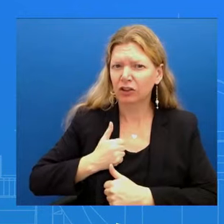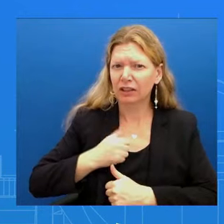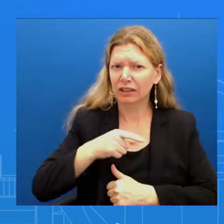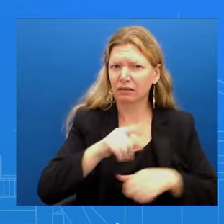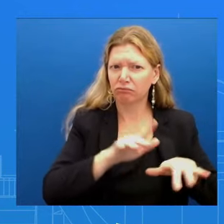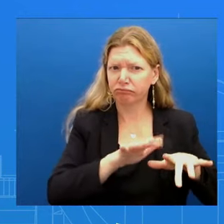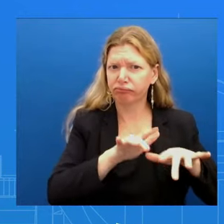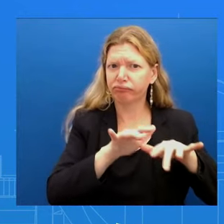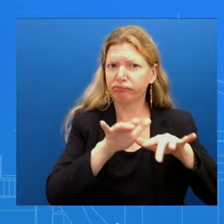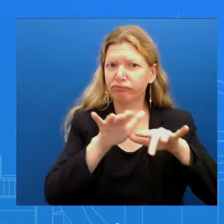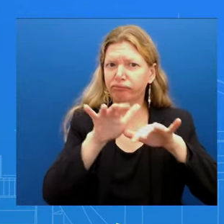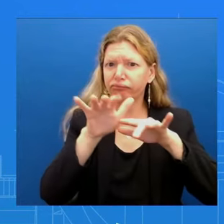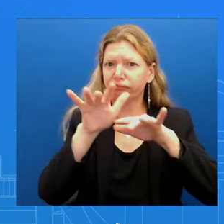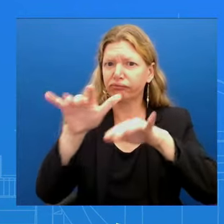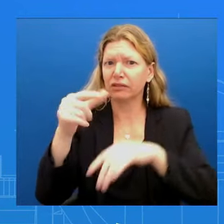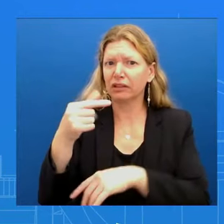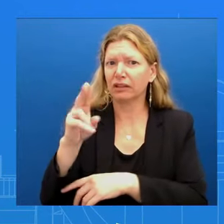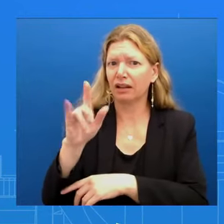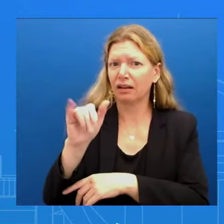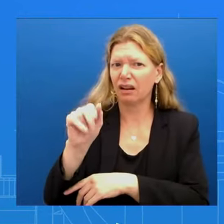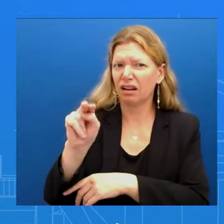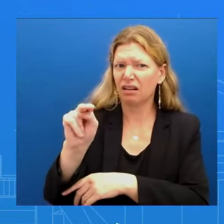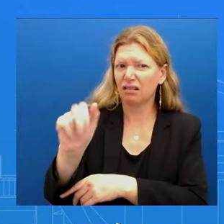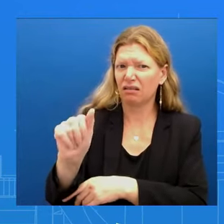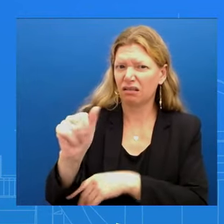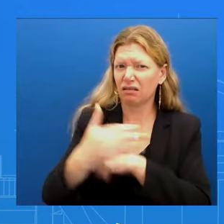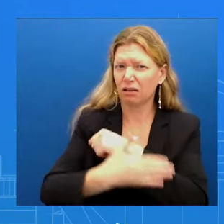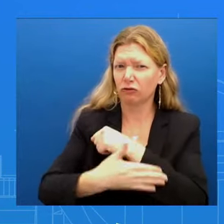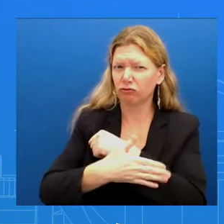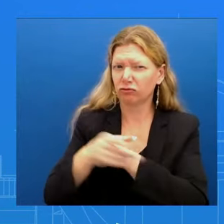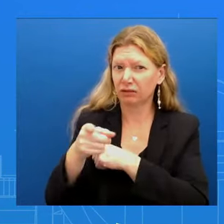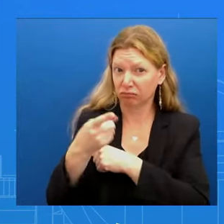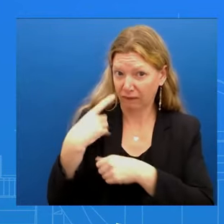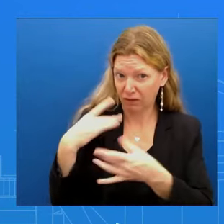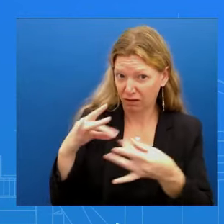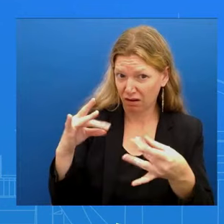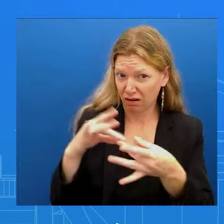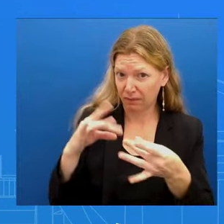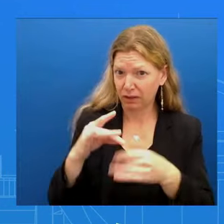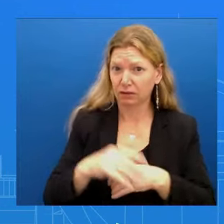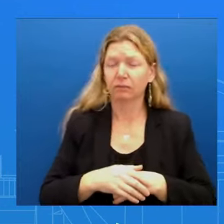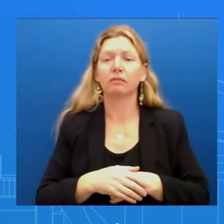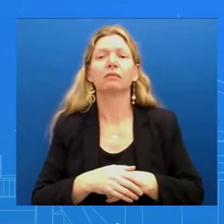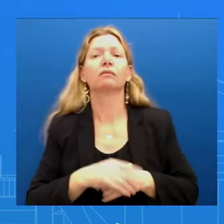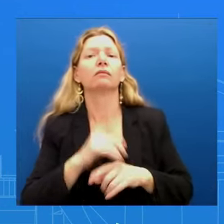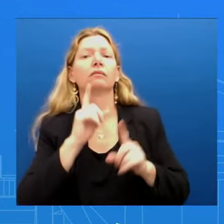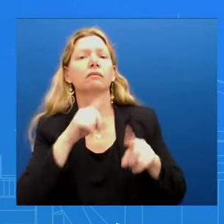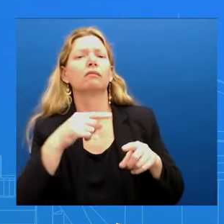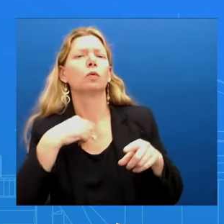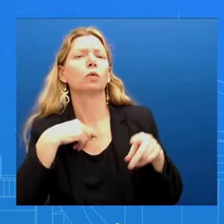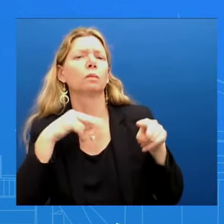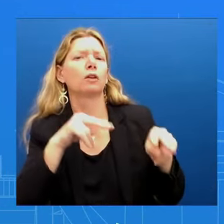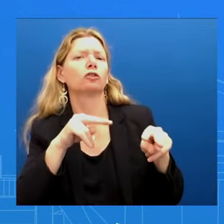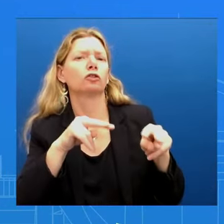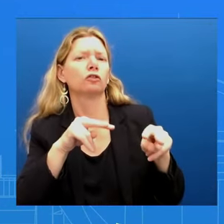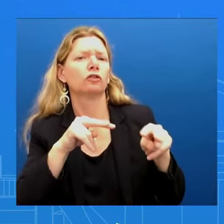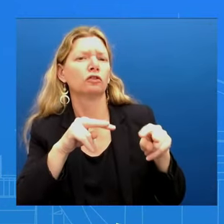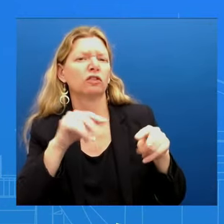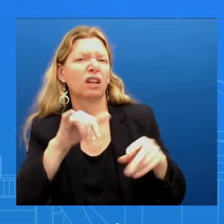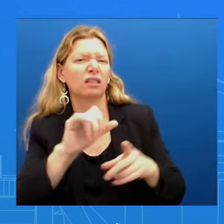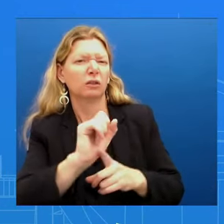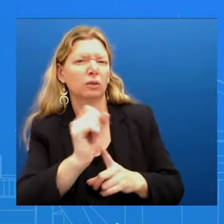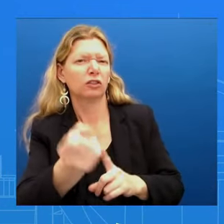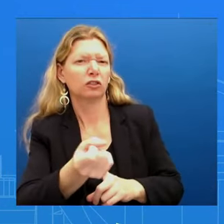We've we've obviously been monitoring this closely ourselves Our assessment is that whatever military movements there have been by